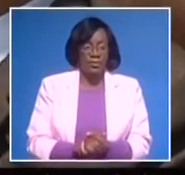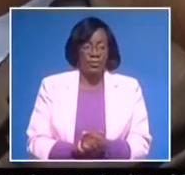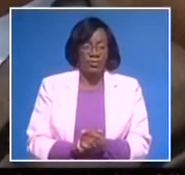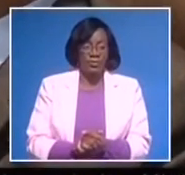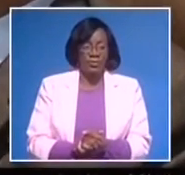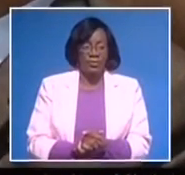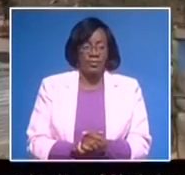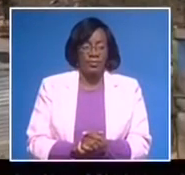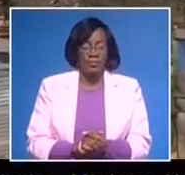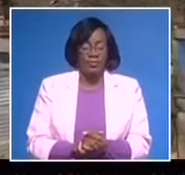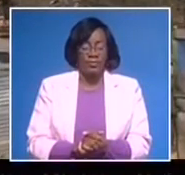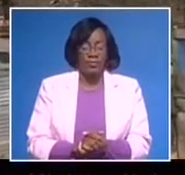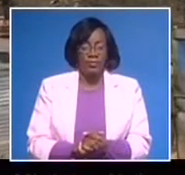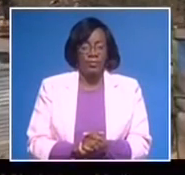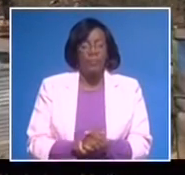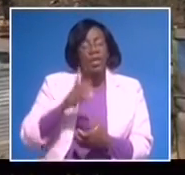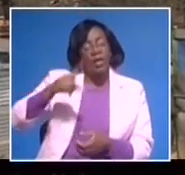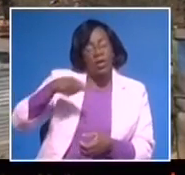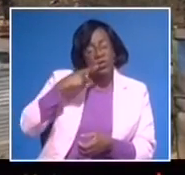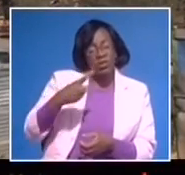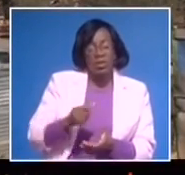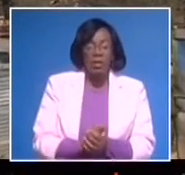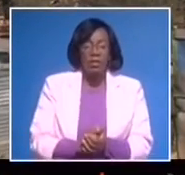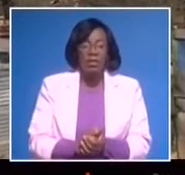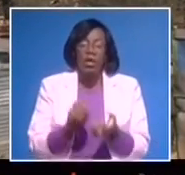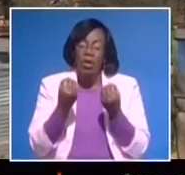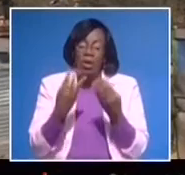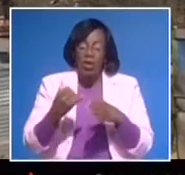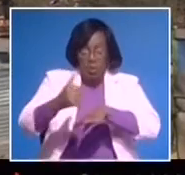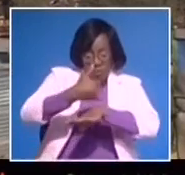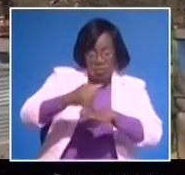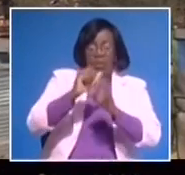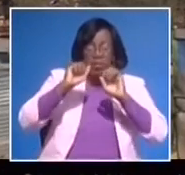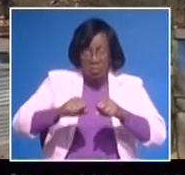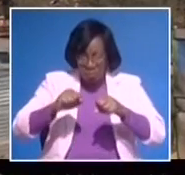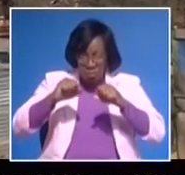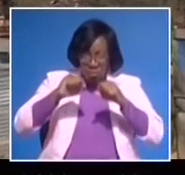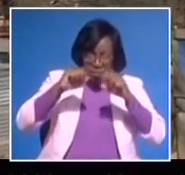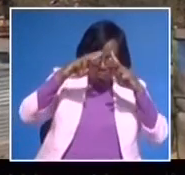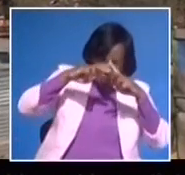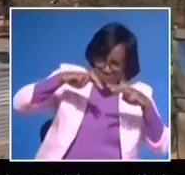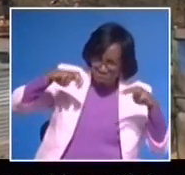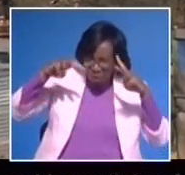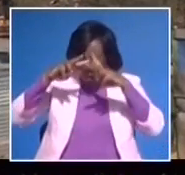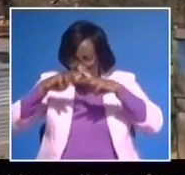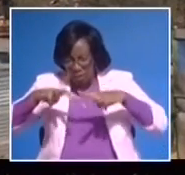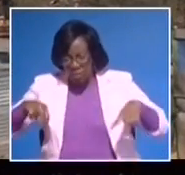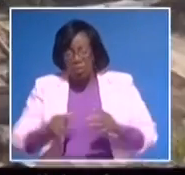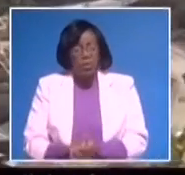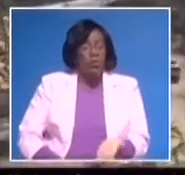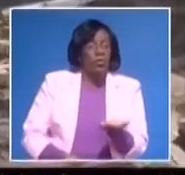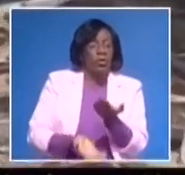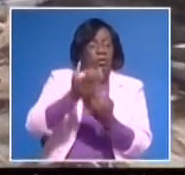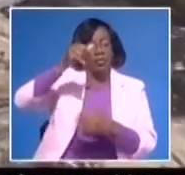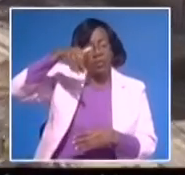in record time. He also noted that many more areas needed to be explored to help Namibia become a developed country,